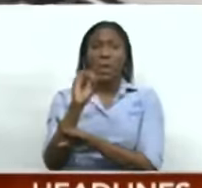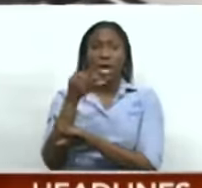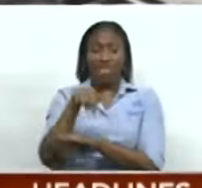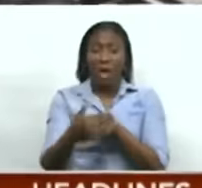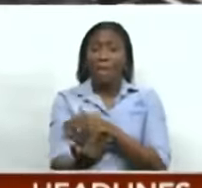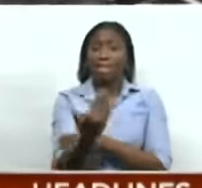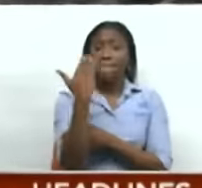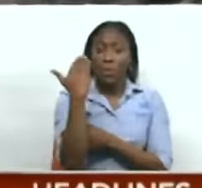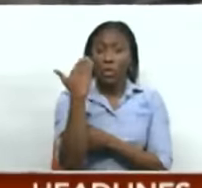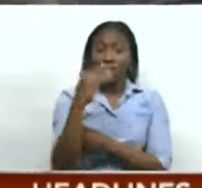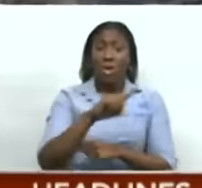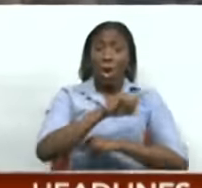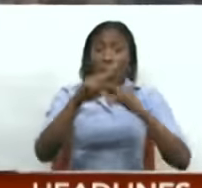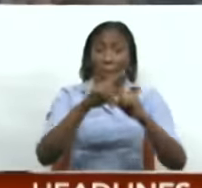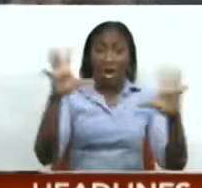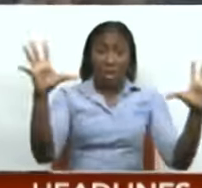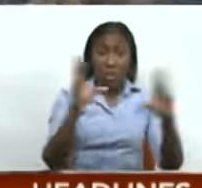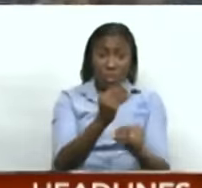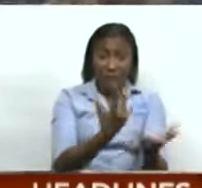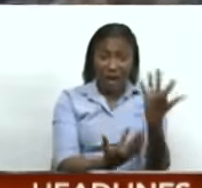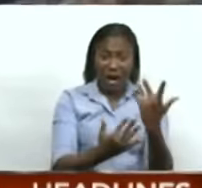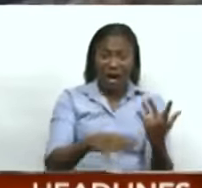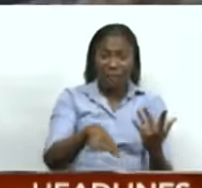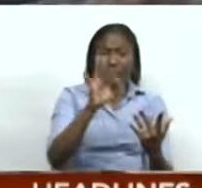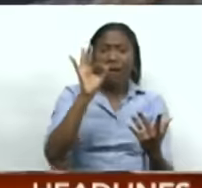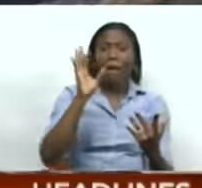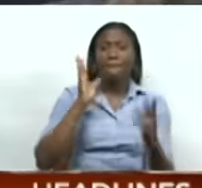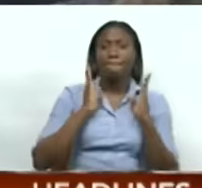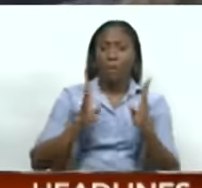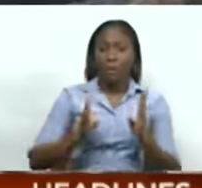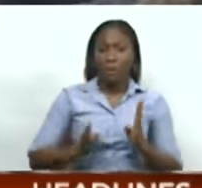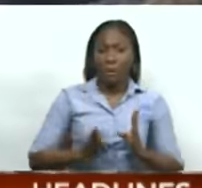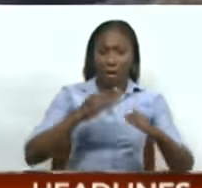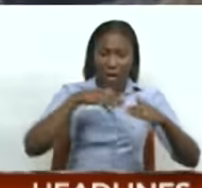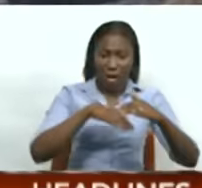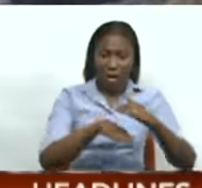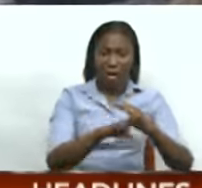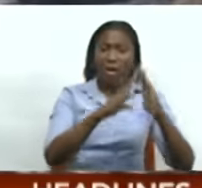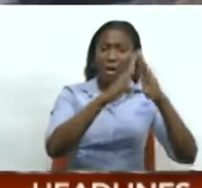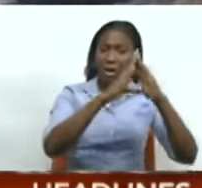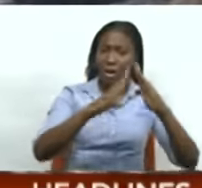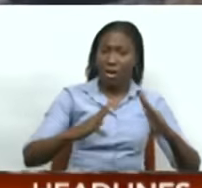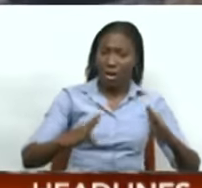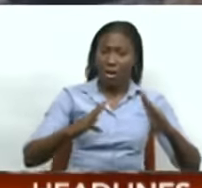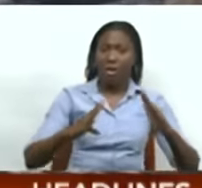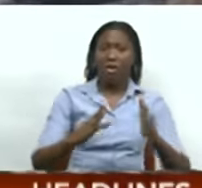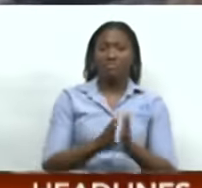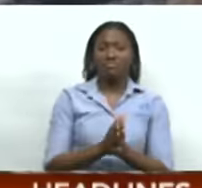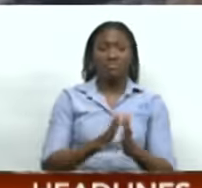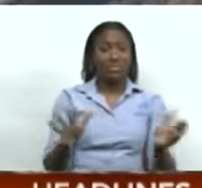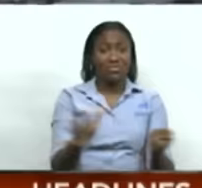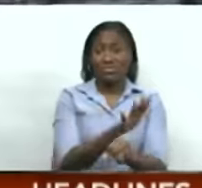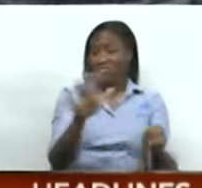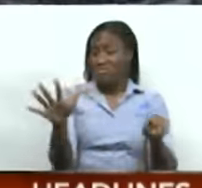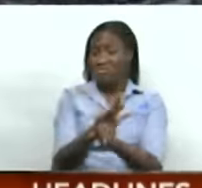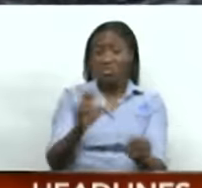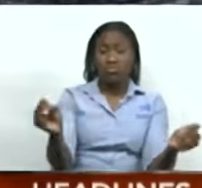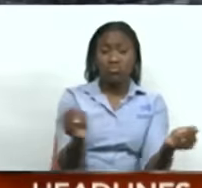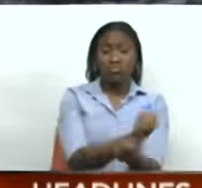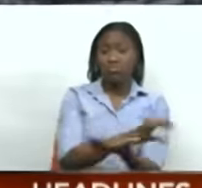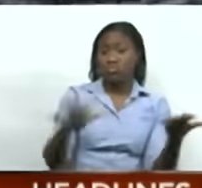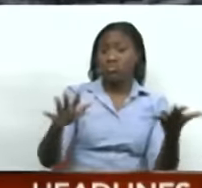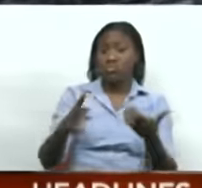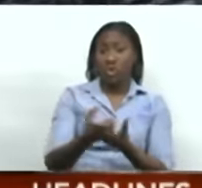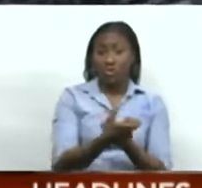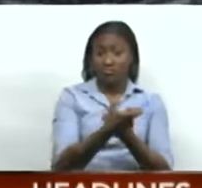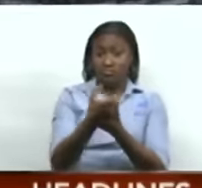After the fire was extinguished, the bodies were found inside the small wooden one-bedroom structure, which was completely destroyed. Fire officers